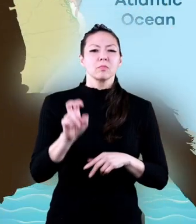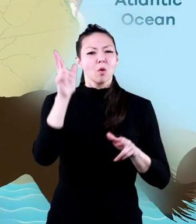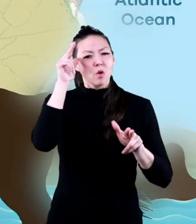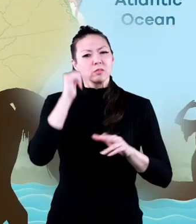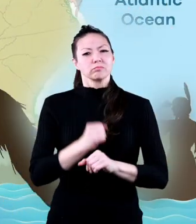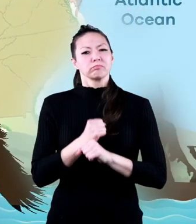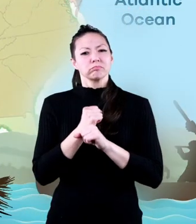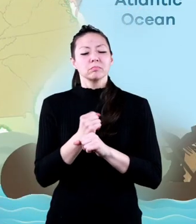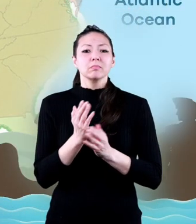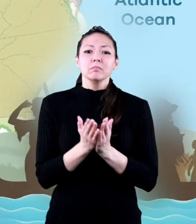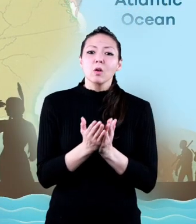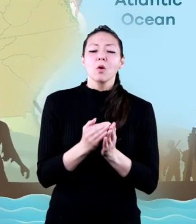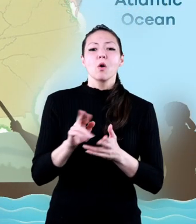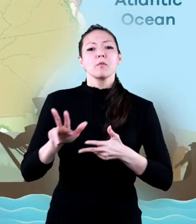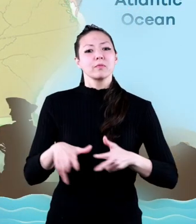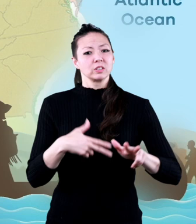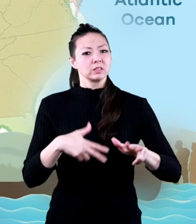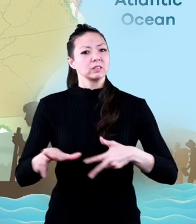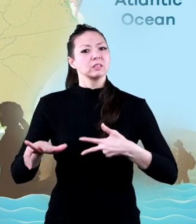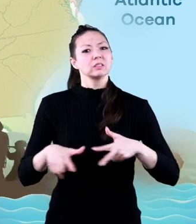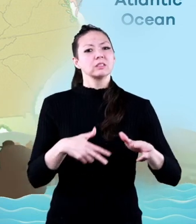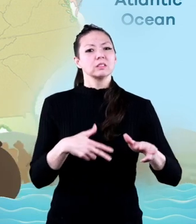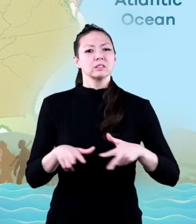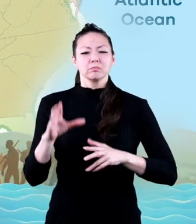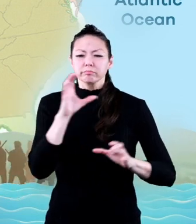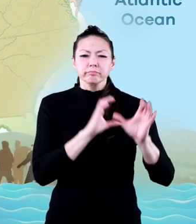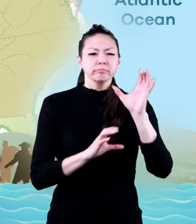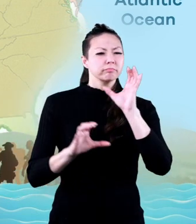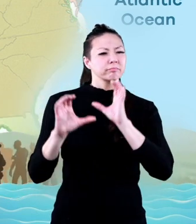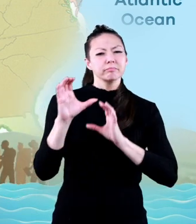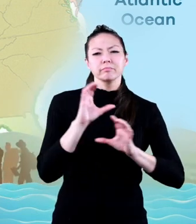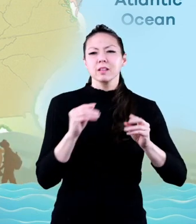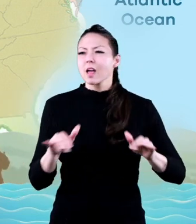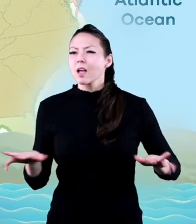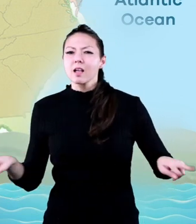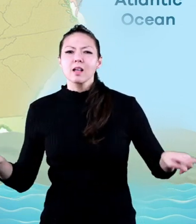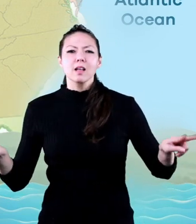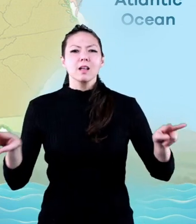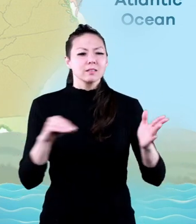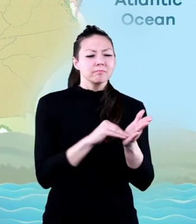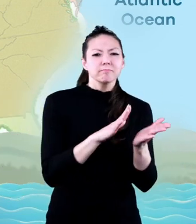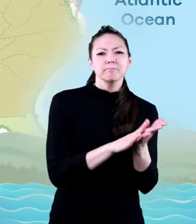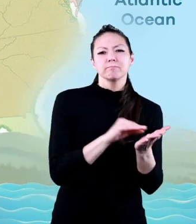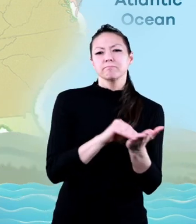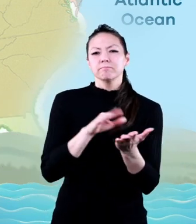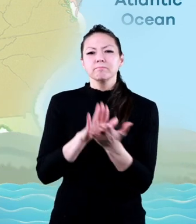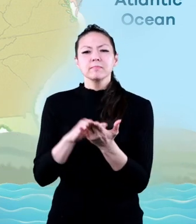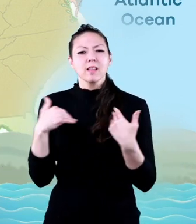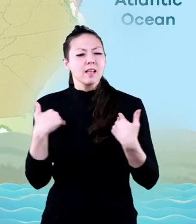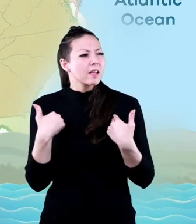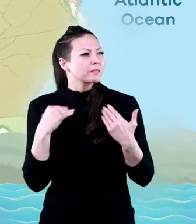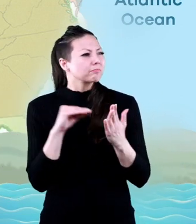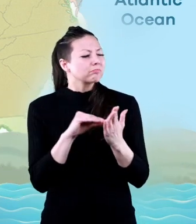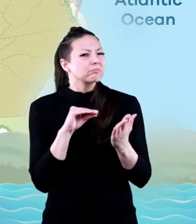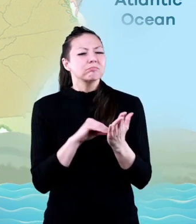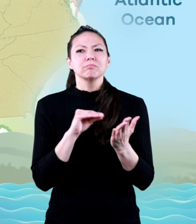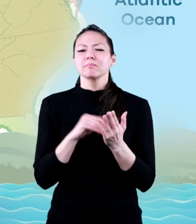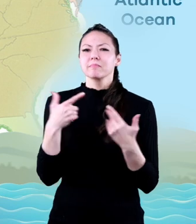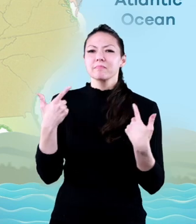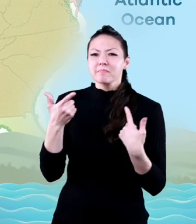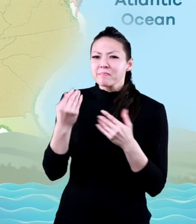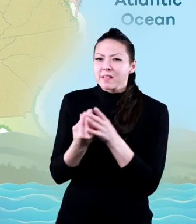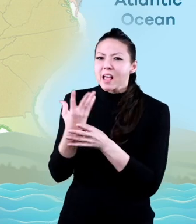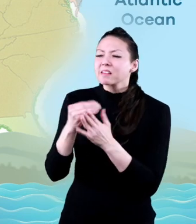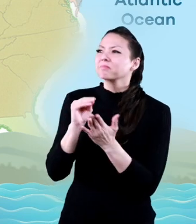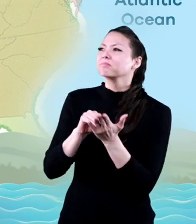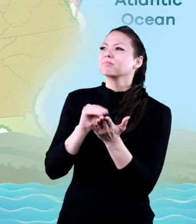horseback, canoe, and on foot as they explored the land, documenting animals, plants,